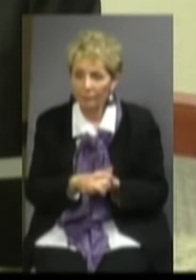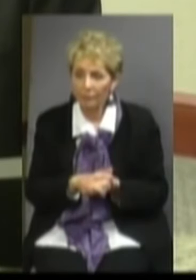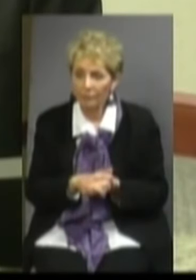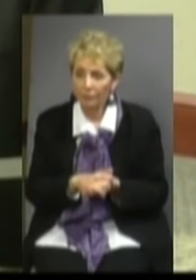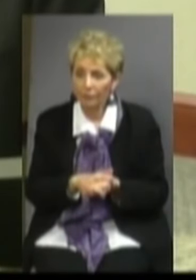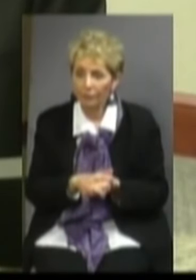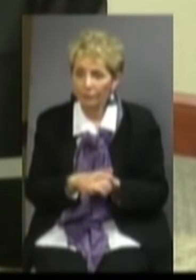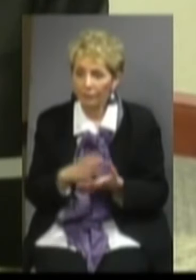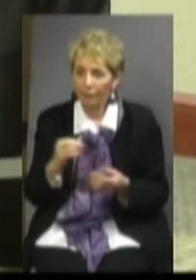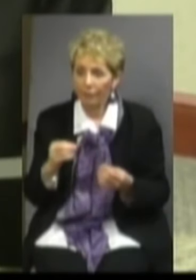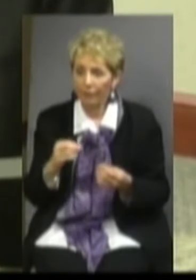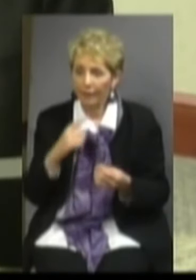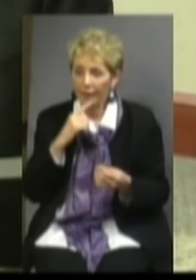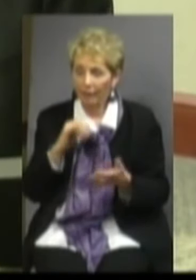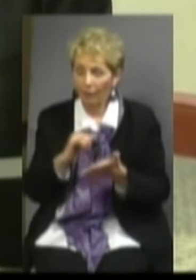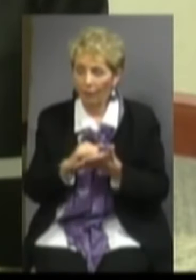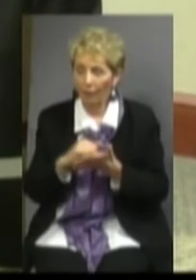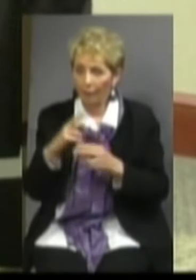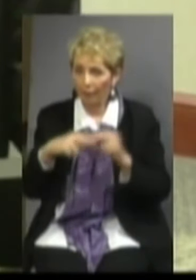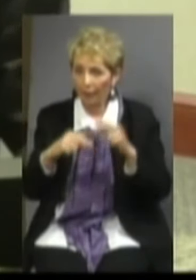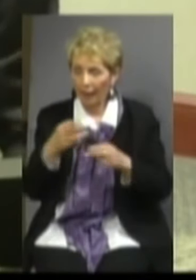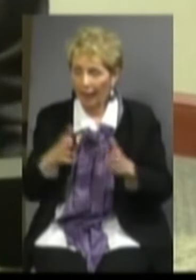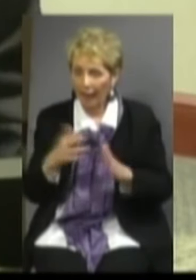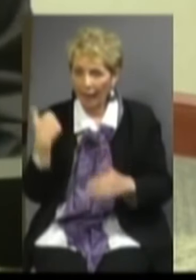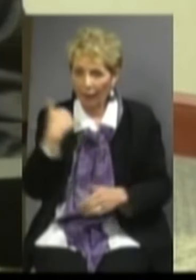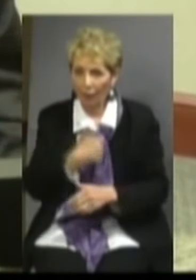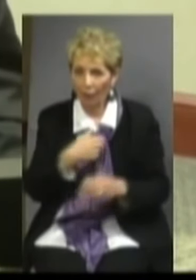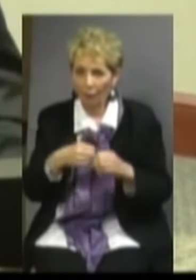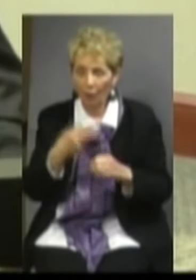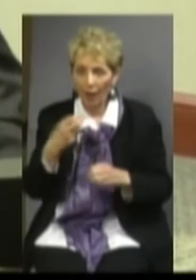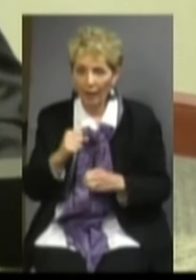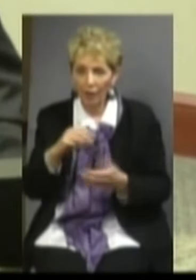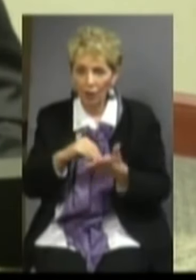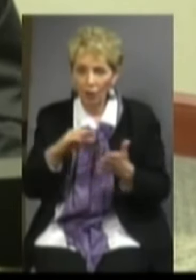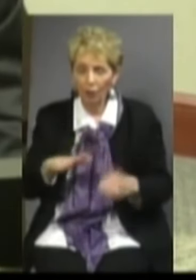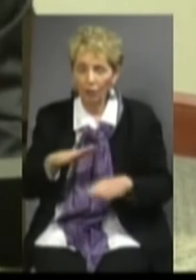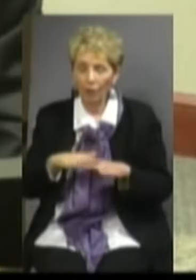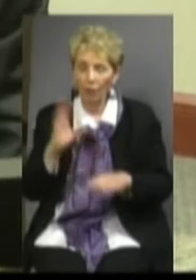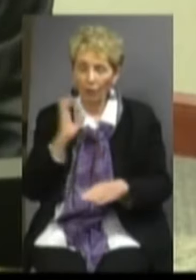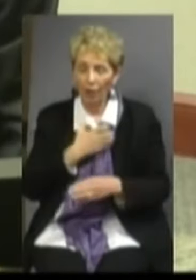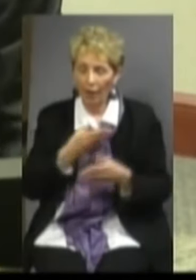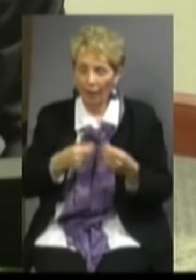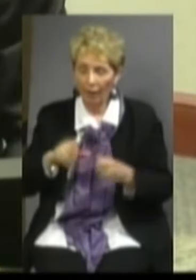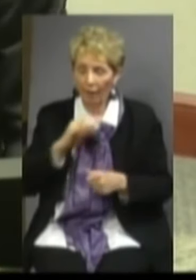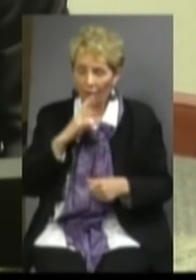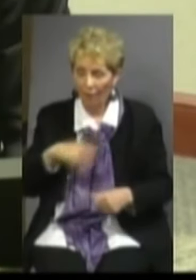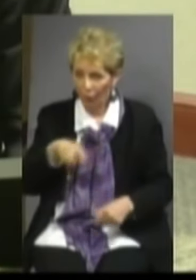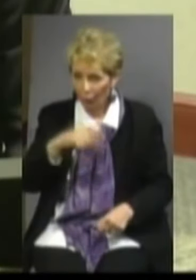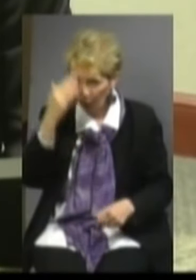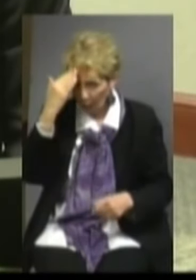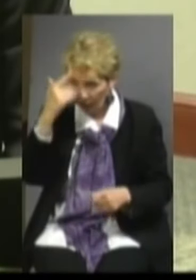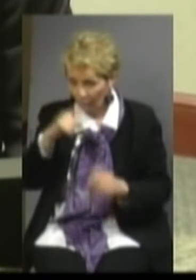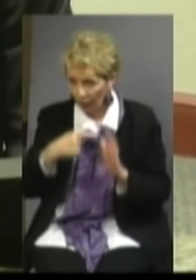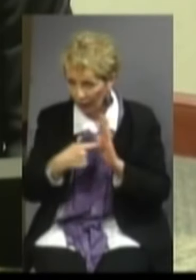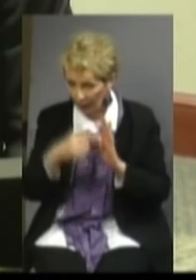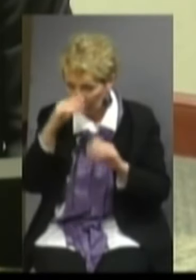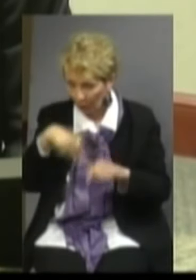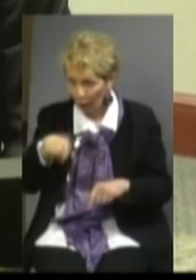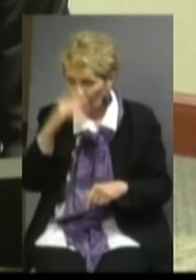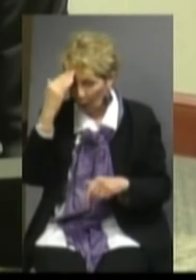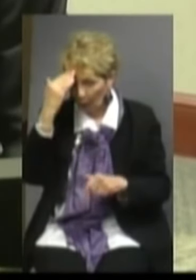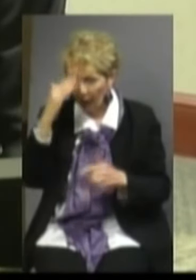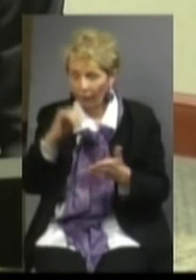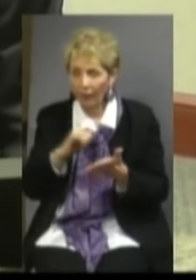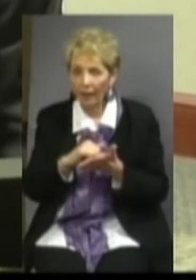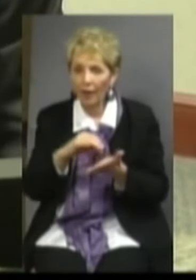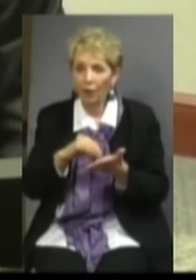We're going to be retrofitting buildings that will allow us to accommodate more high school students on our campus. Are you aware, for example, and I hope you all are, that